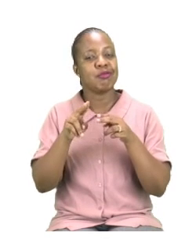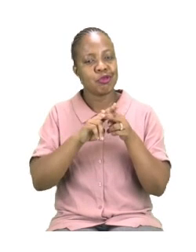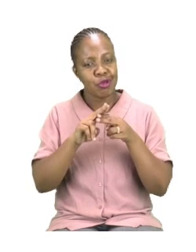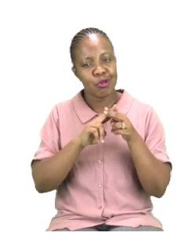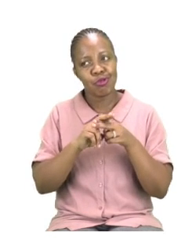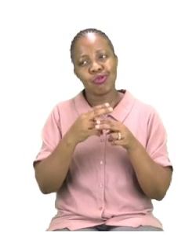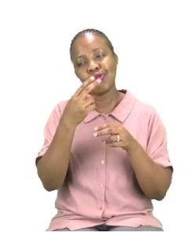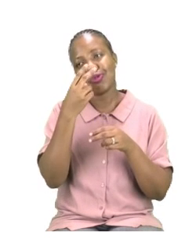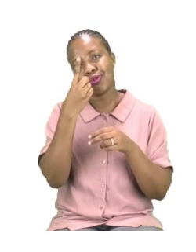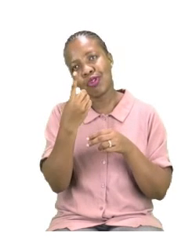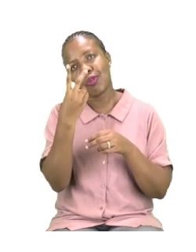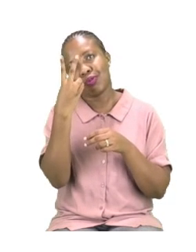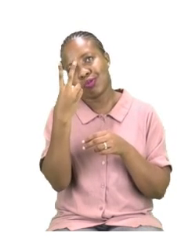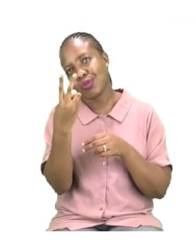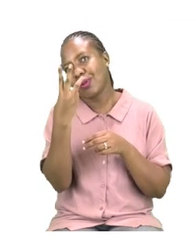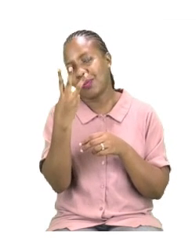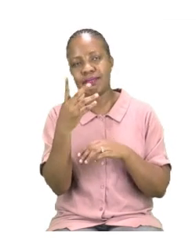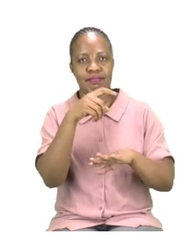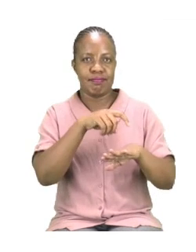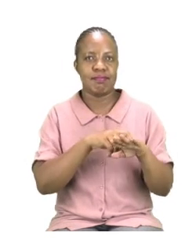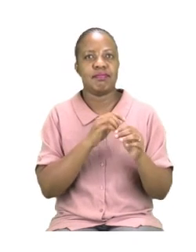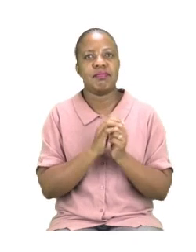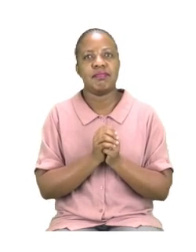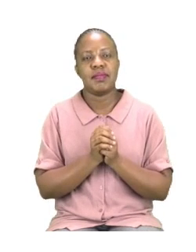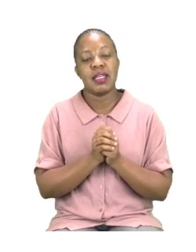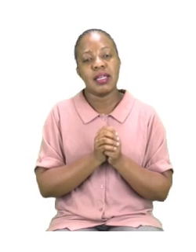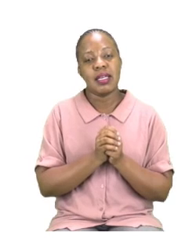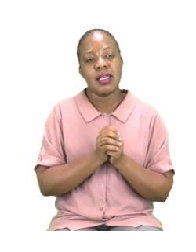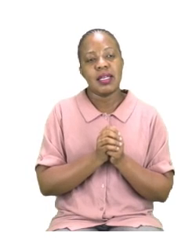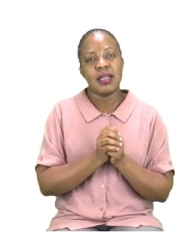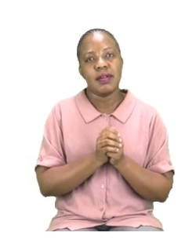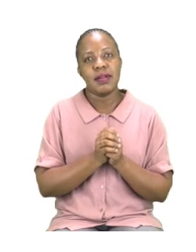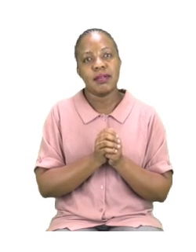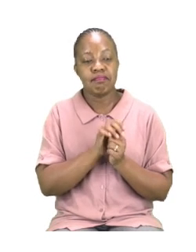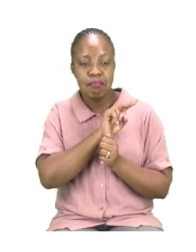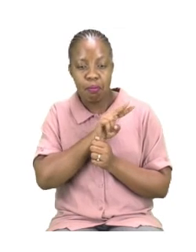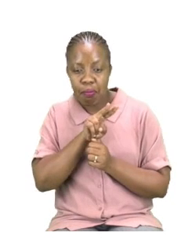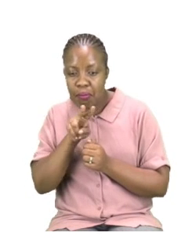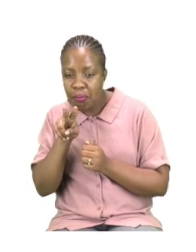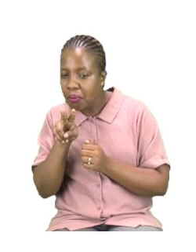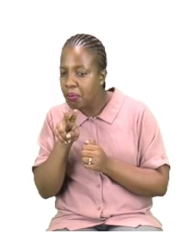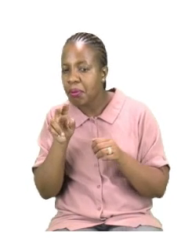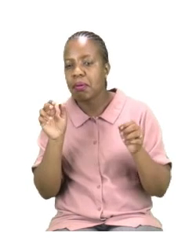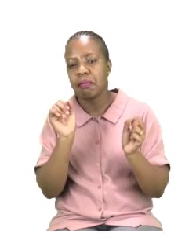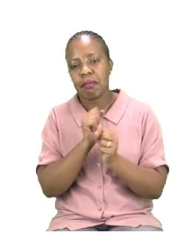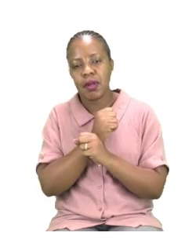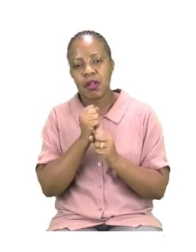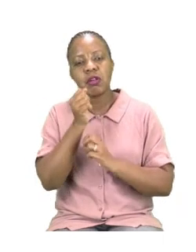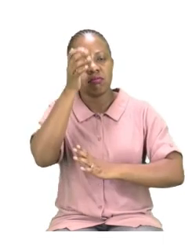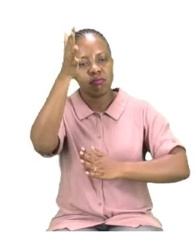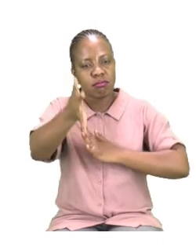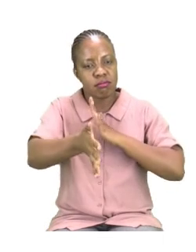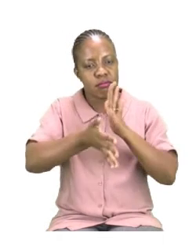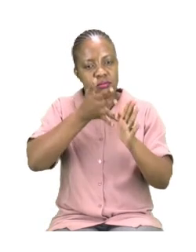each word. And if there is a word you cannot read, sound it out. And even after that, if there are